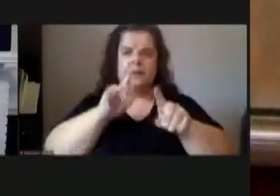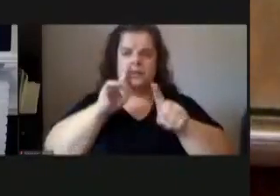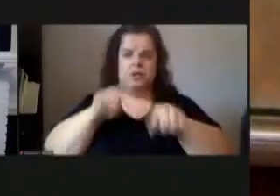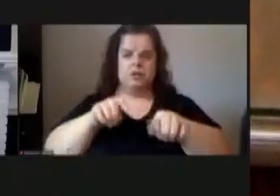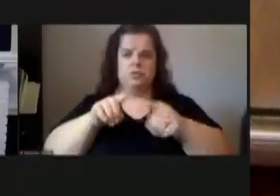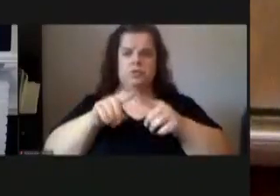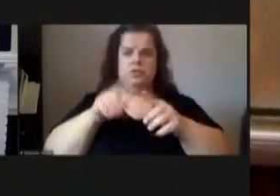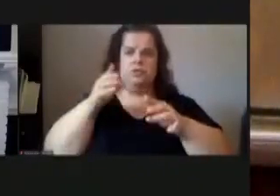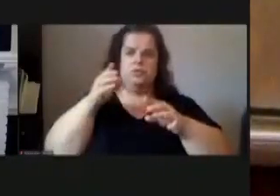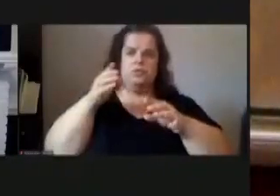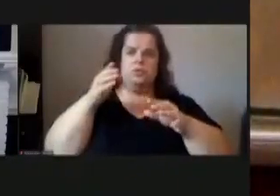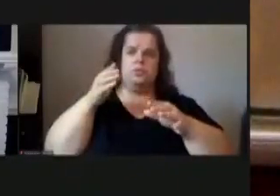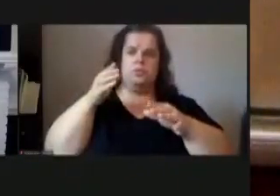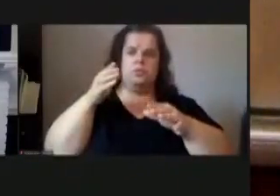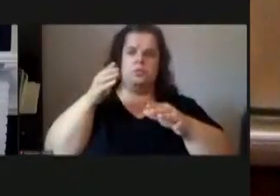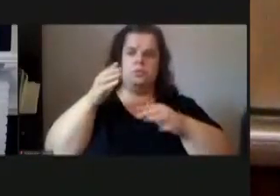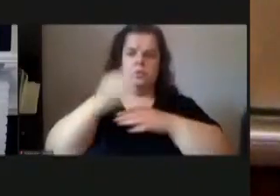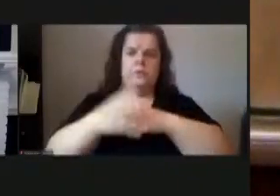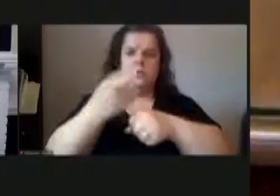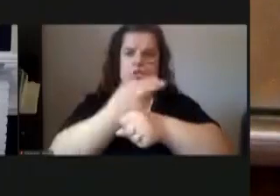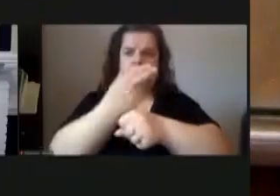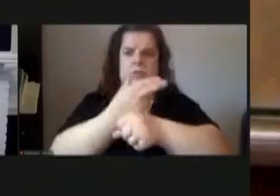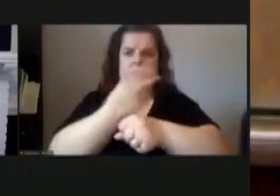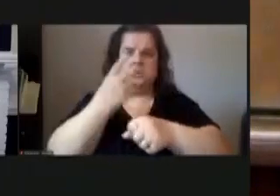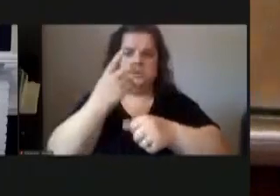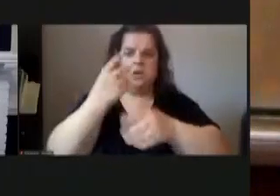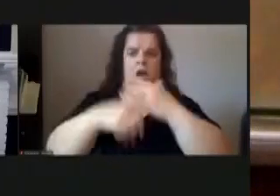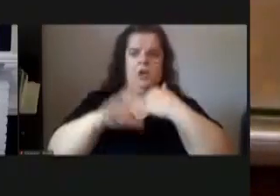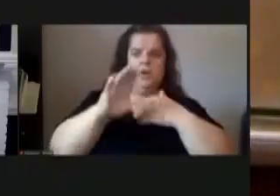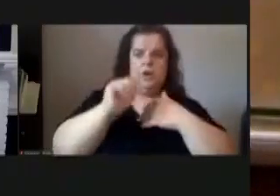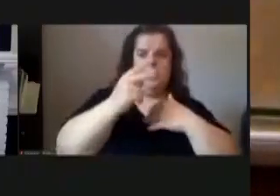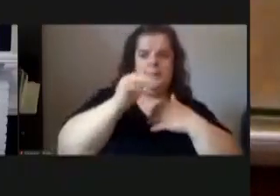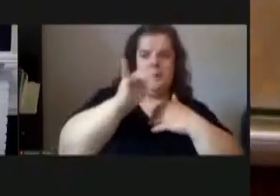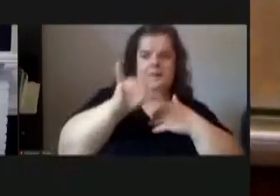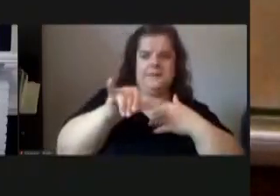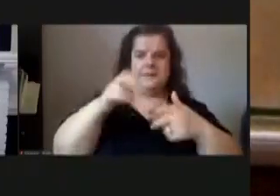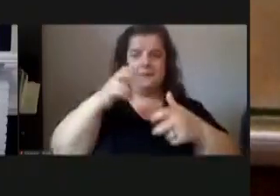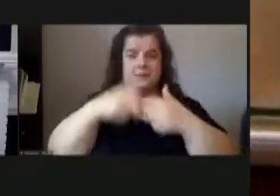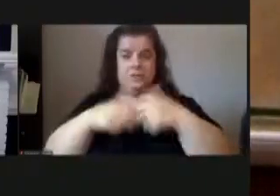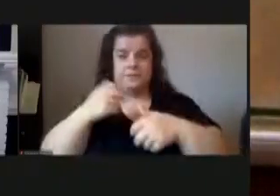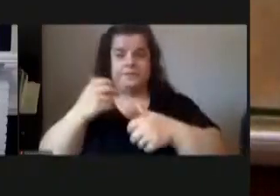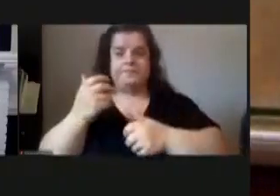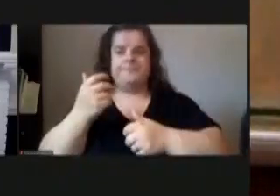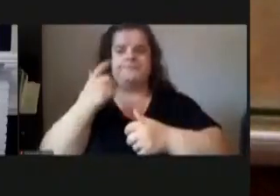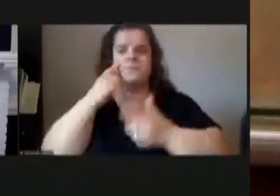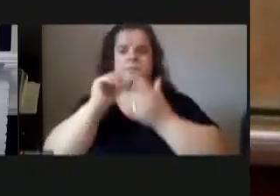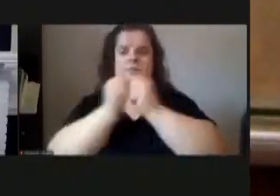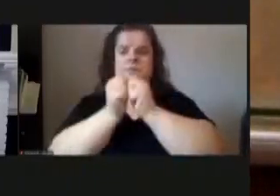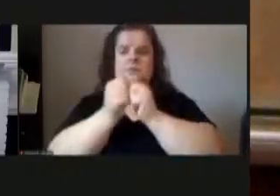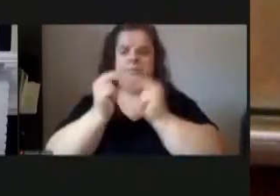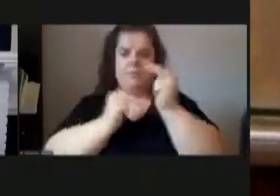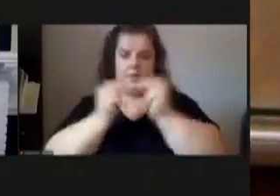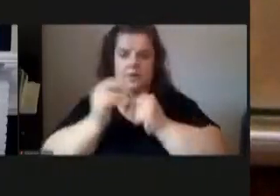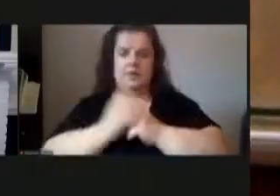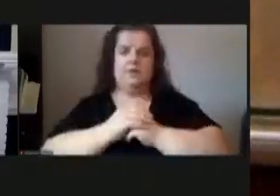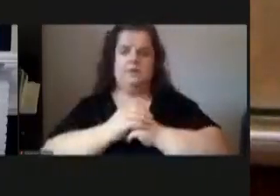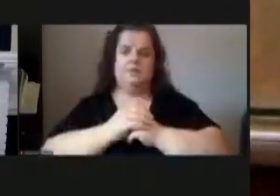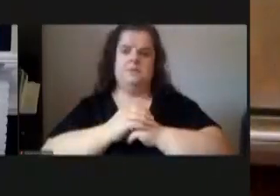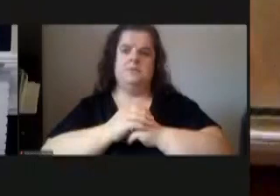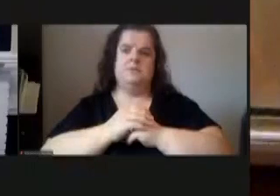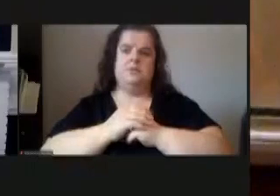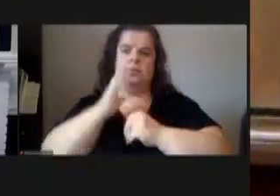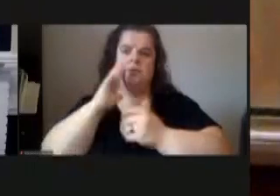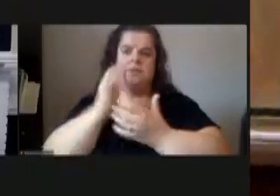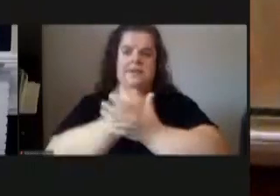over the over utilization under capacity issue of you know our athletic facilities that are going to take 10